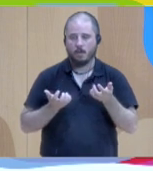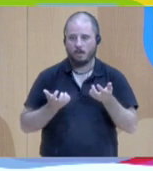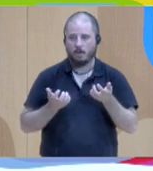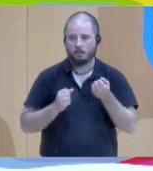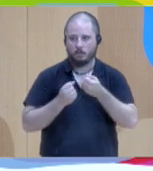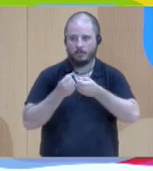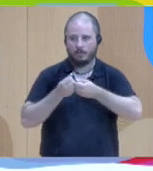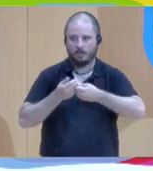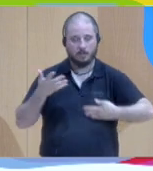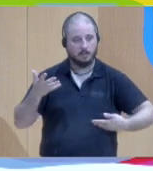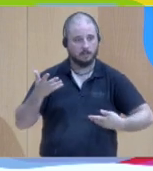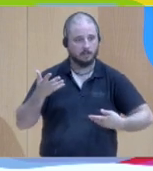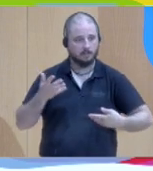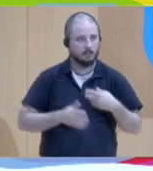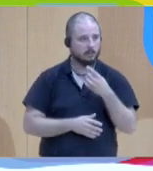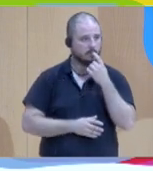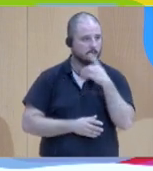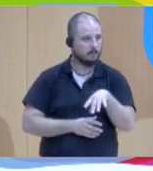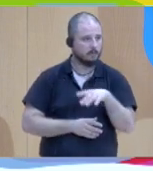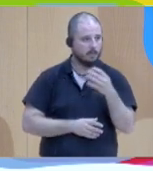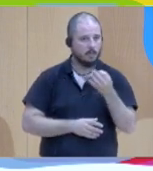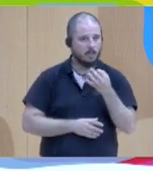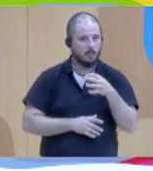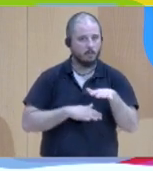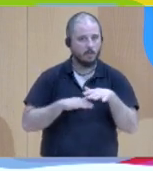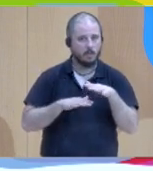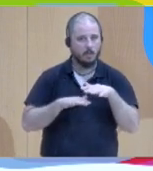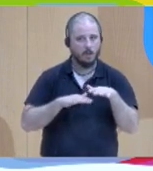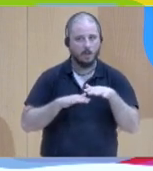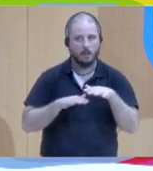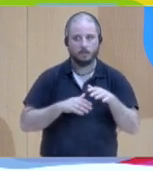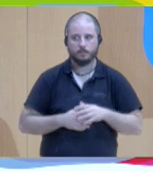act onto the worrying